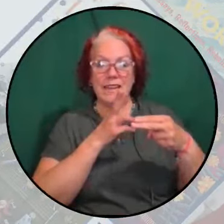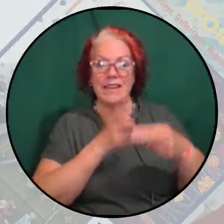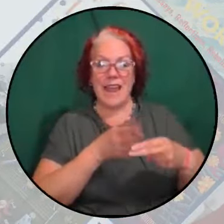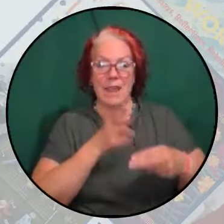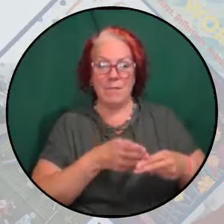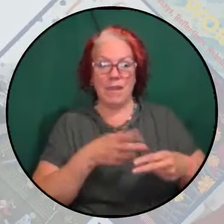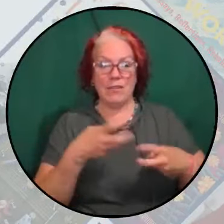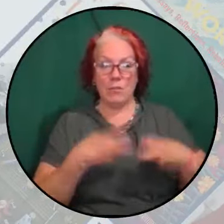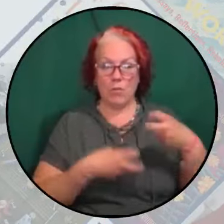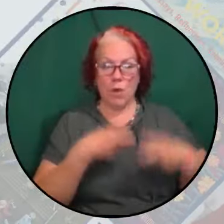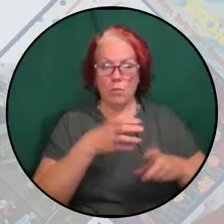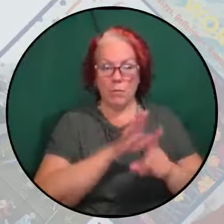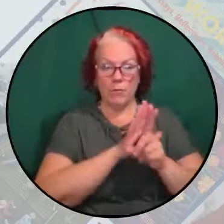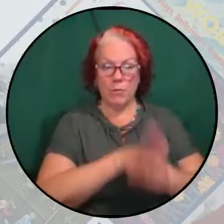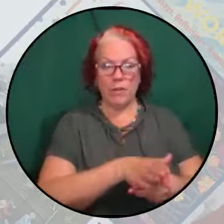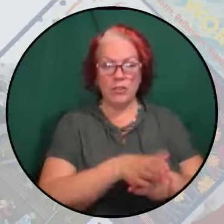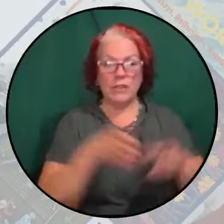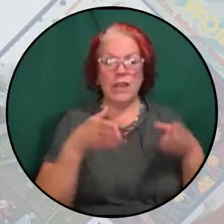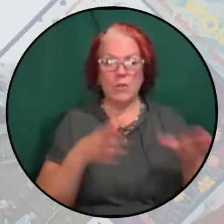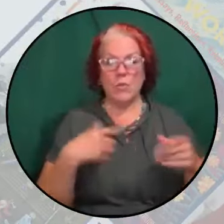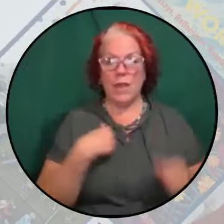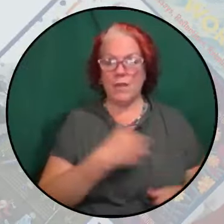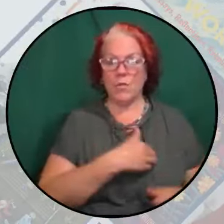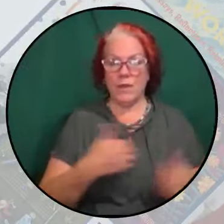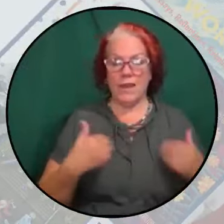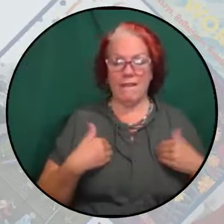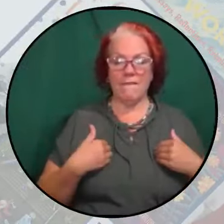problem of repression in the way that we have,